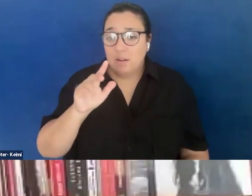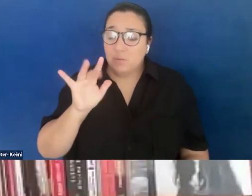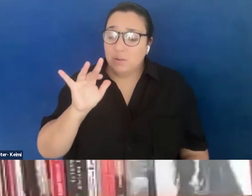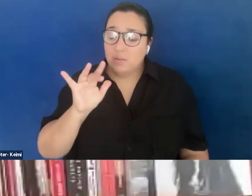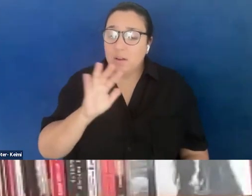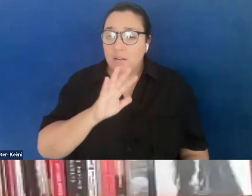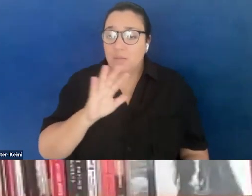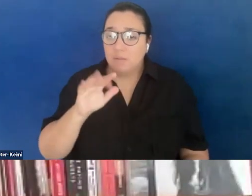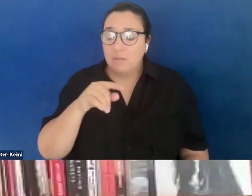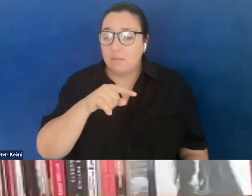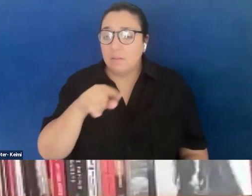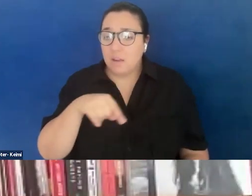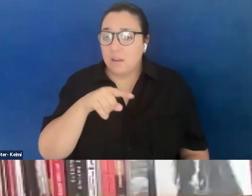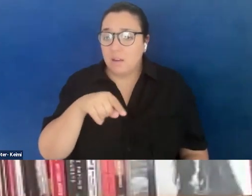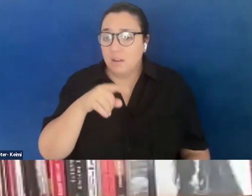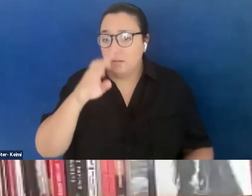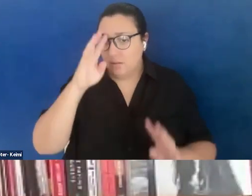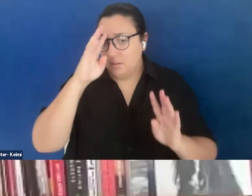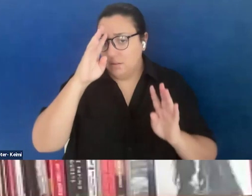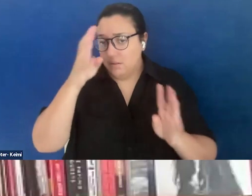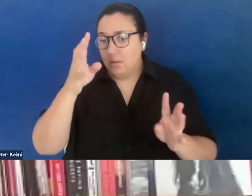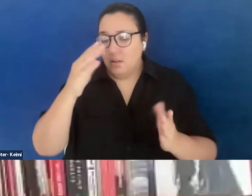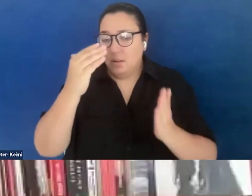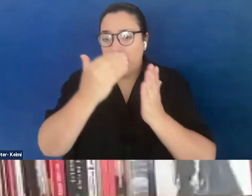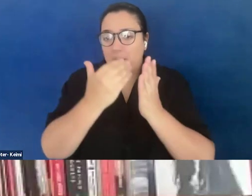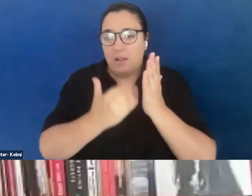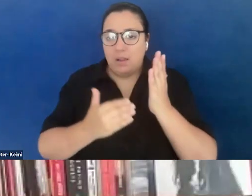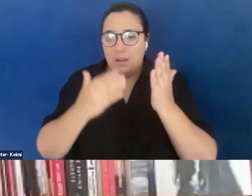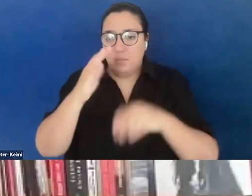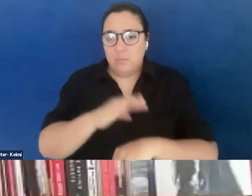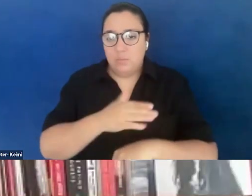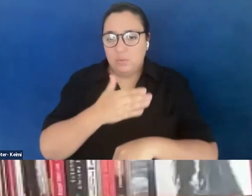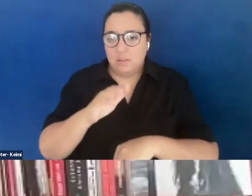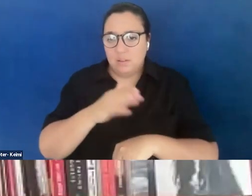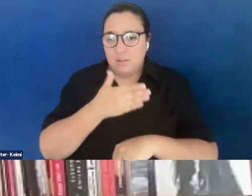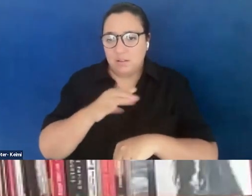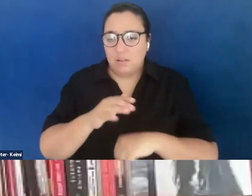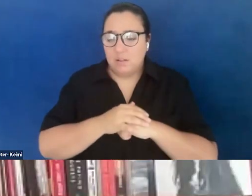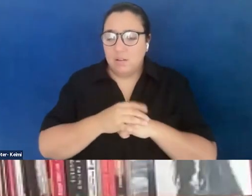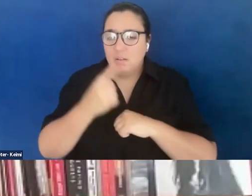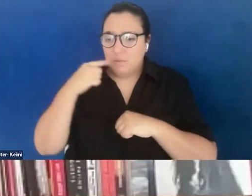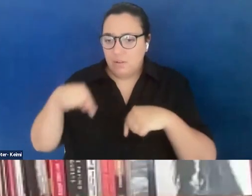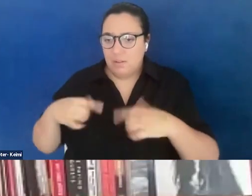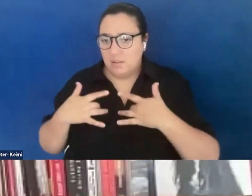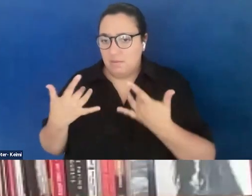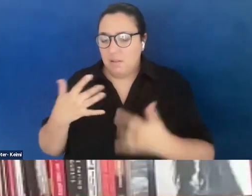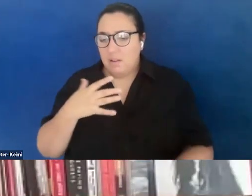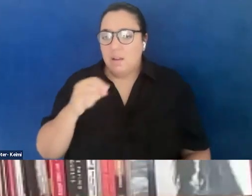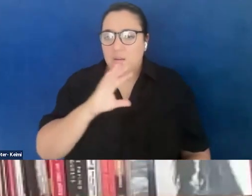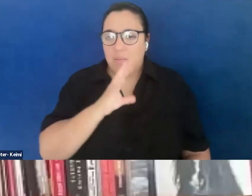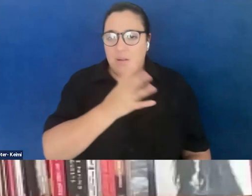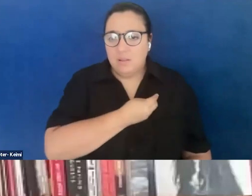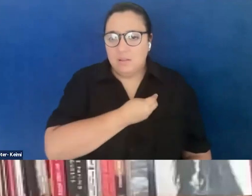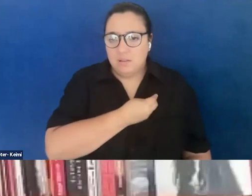playlist inspired by the playlist, the Spotify channel of this particular event and the Palestine Feminist Collective